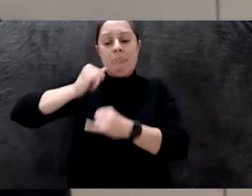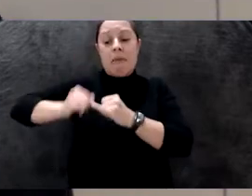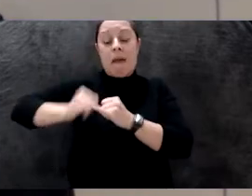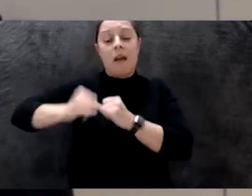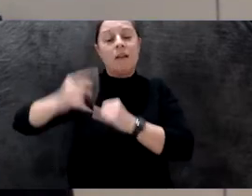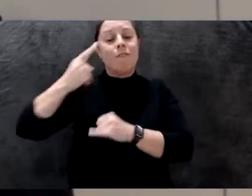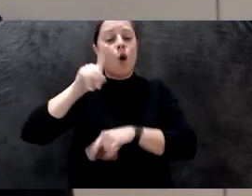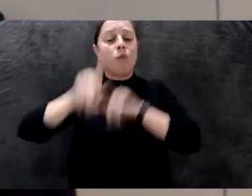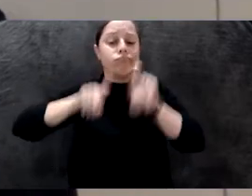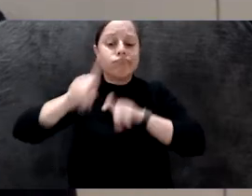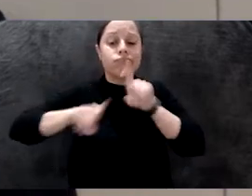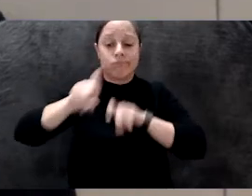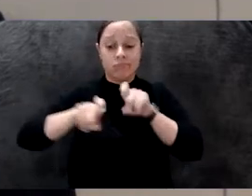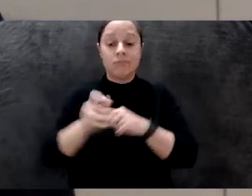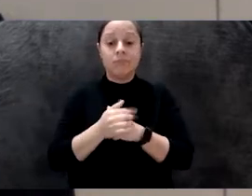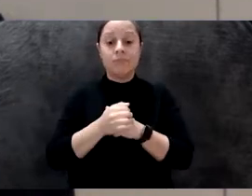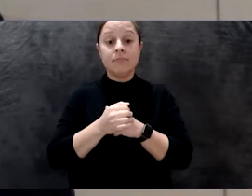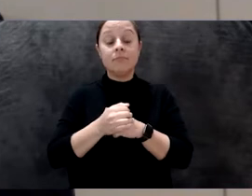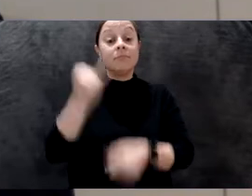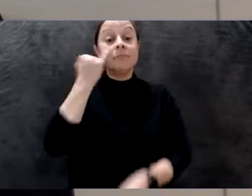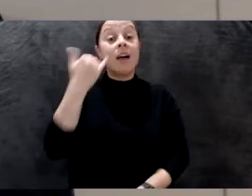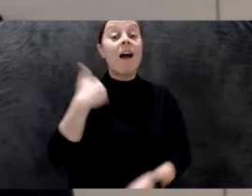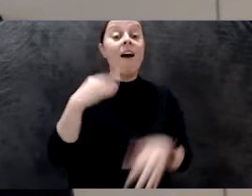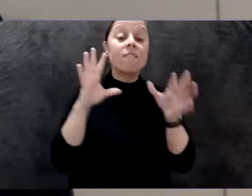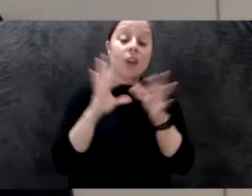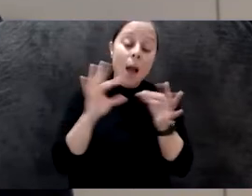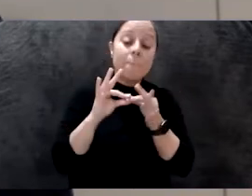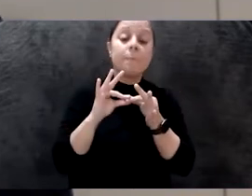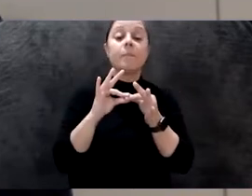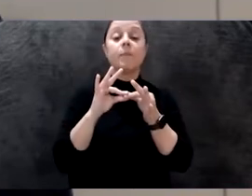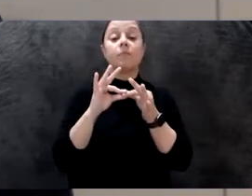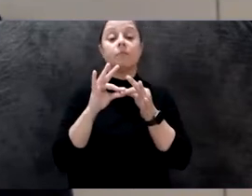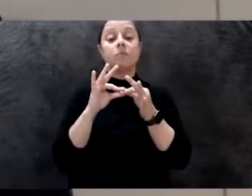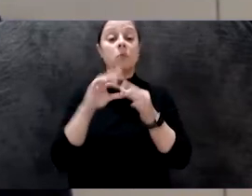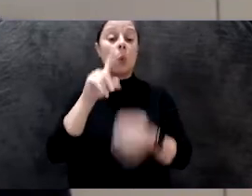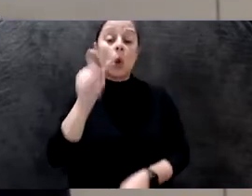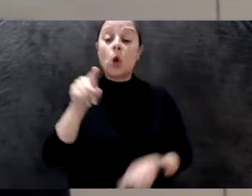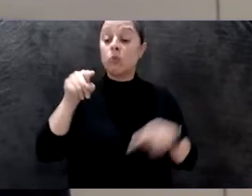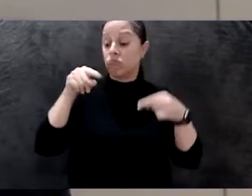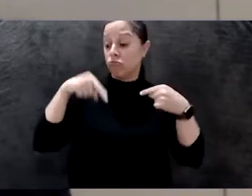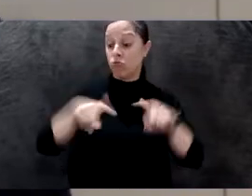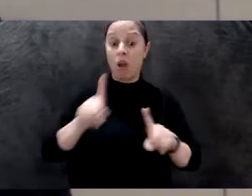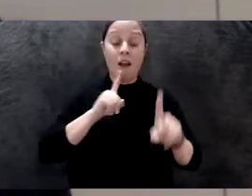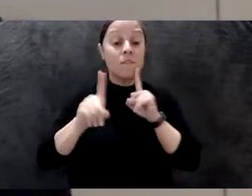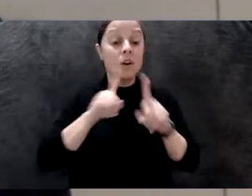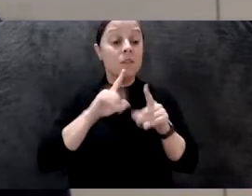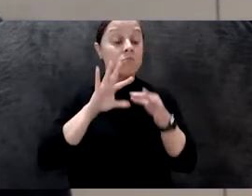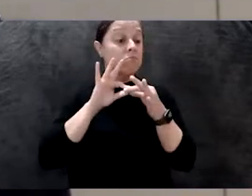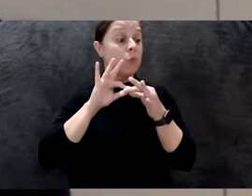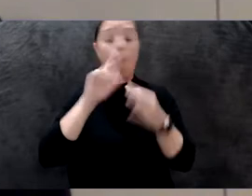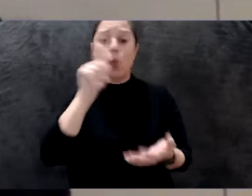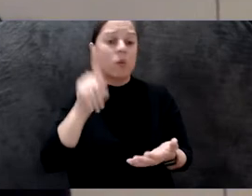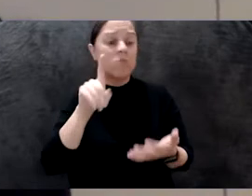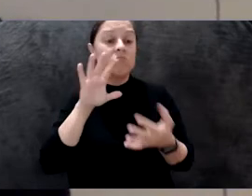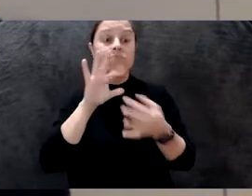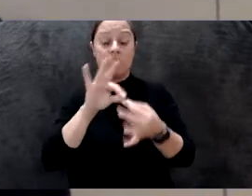as we can. And if you have comments or requests throughout the conversation regarding your participation, please feel